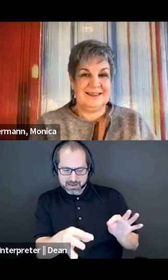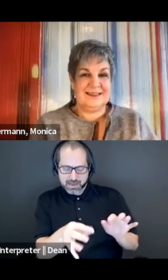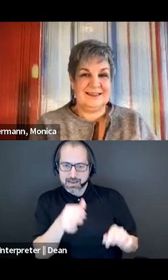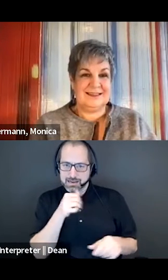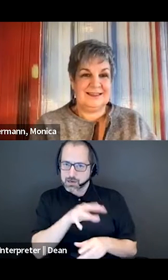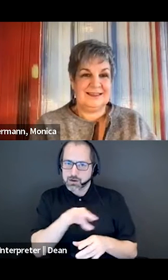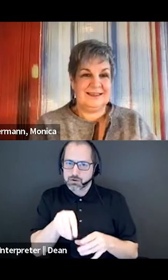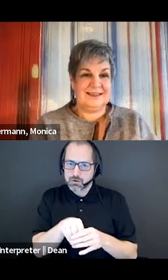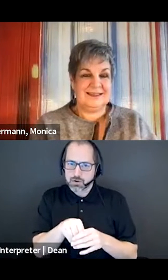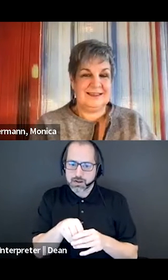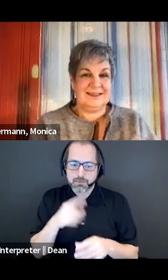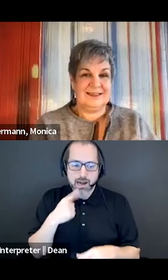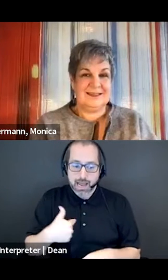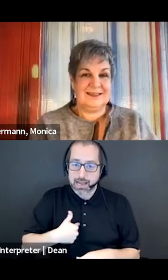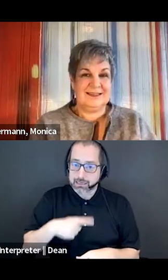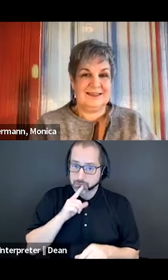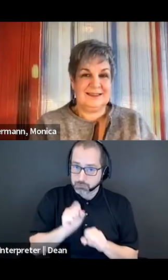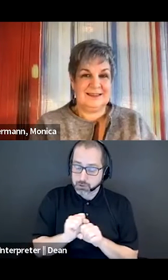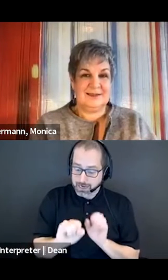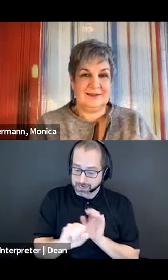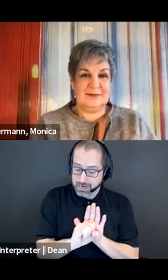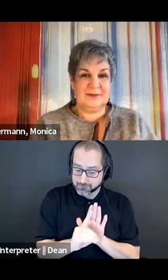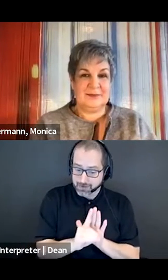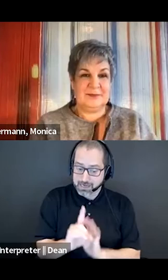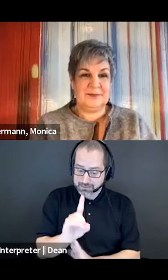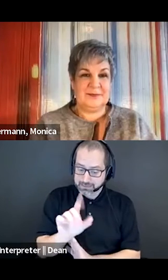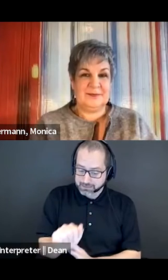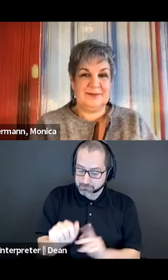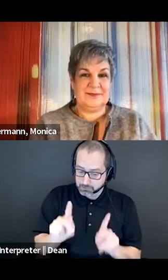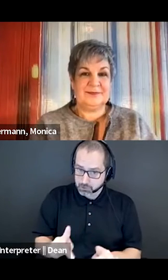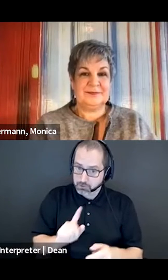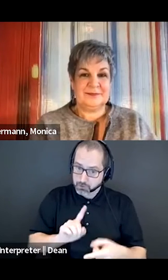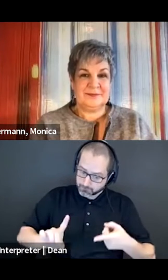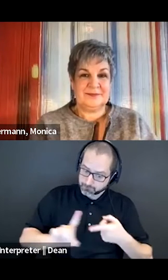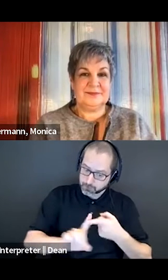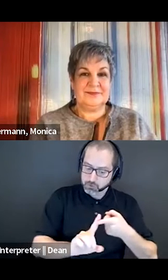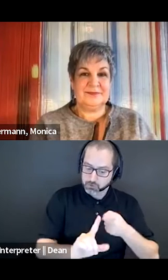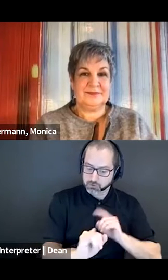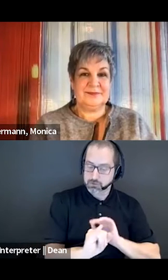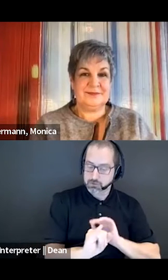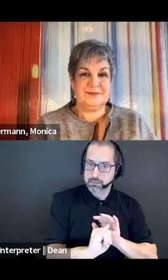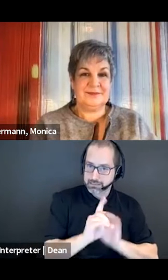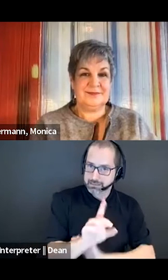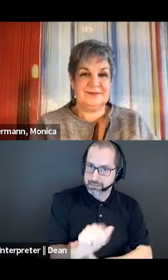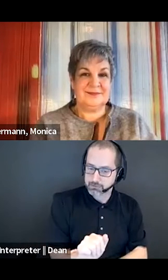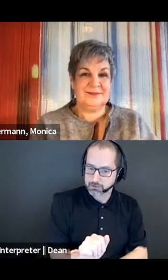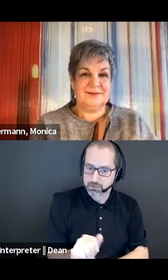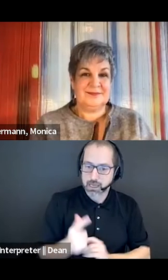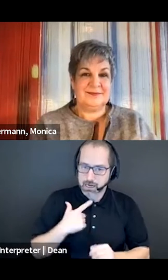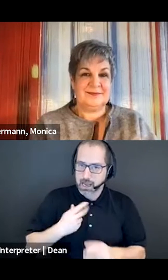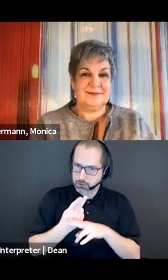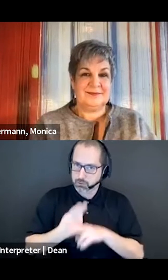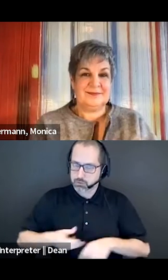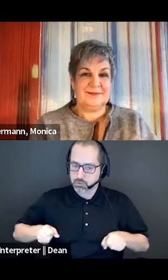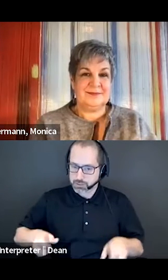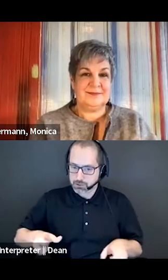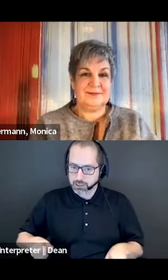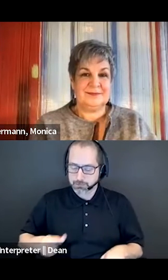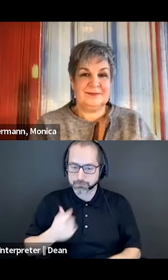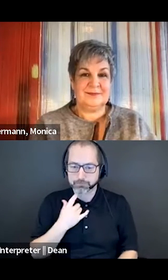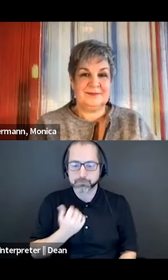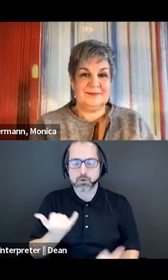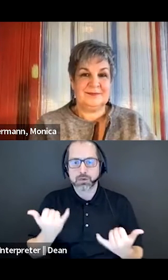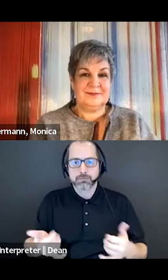identify as a disabled person, specifically putting disabled first. I'm a wheelchair user. But in terms of inclusive language,